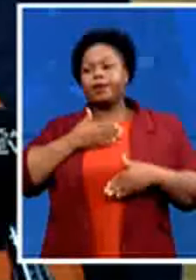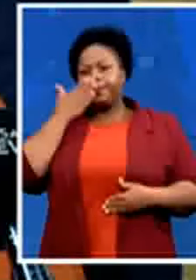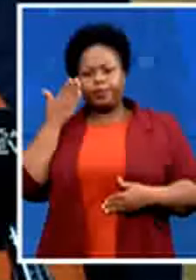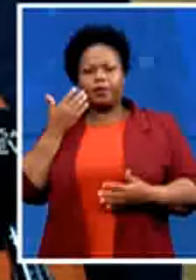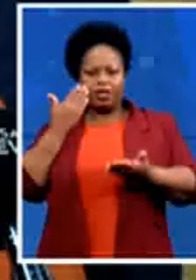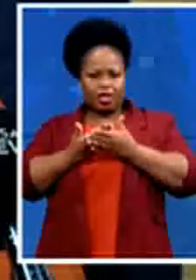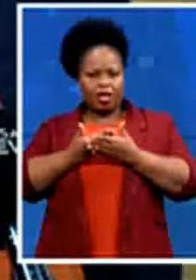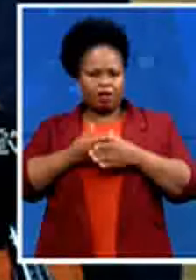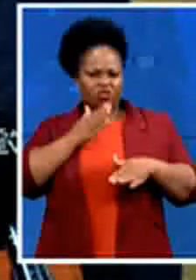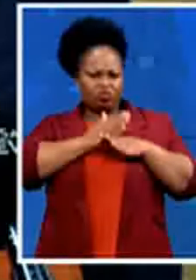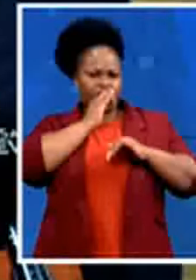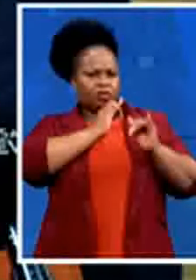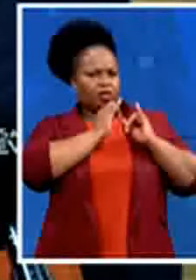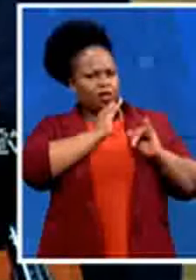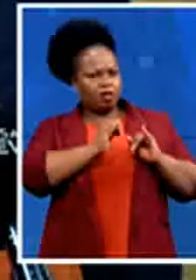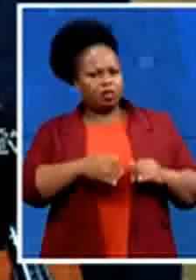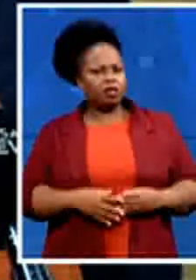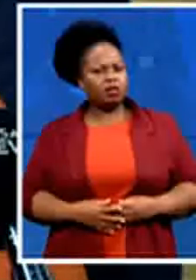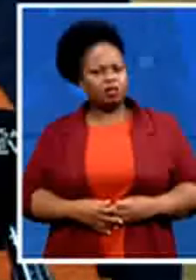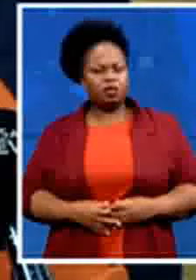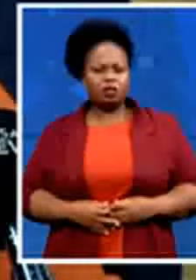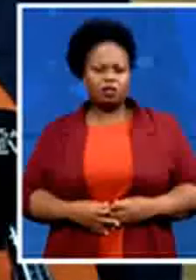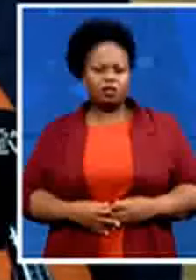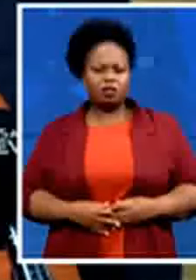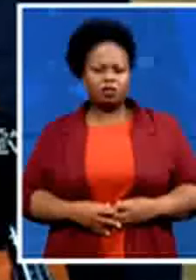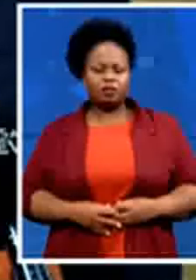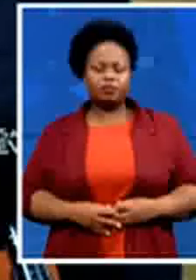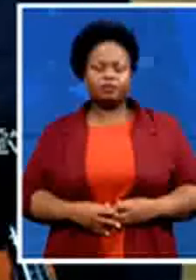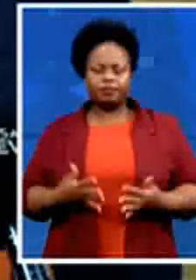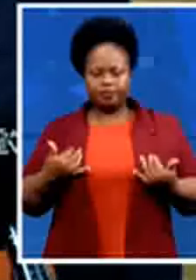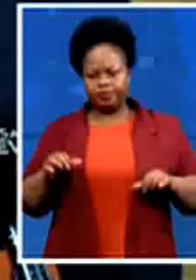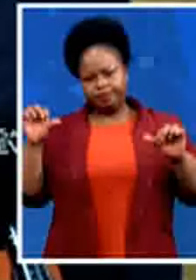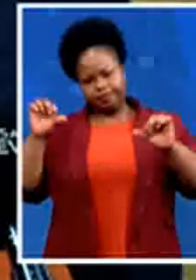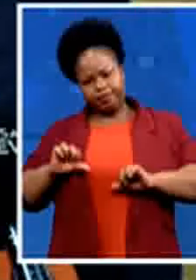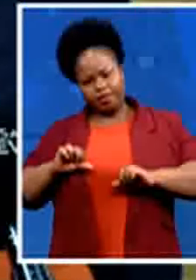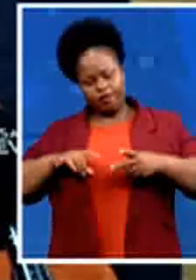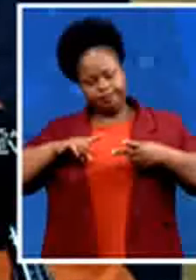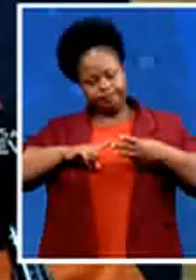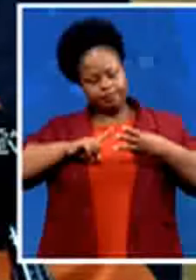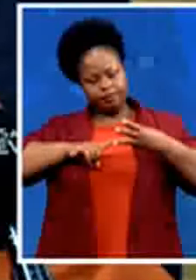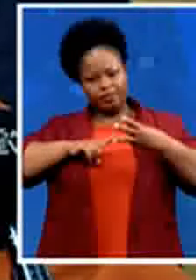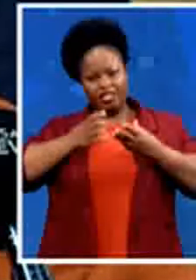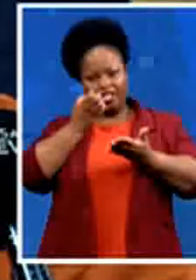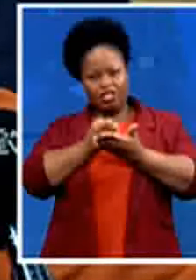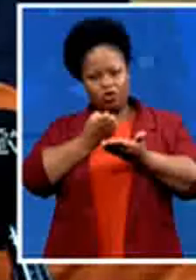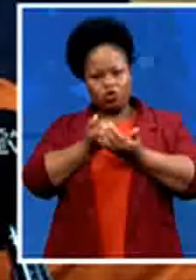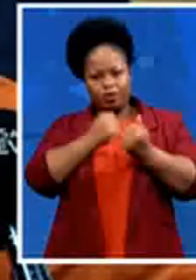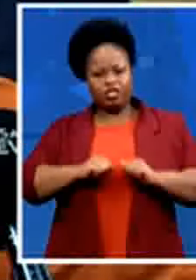if i can turn to economic justice now economic justice will just be a pipe dream